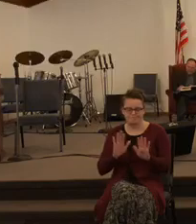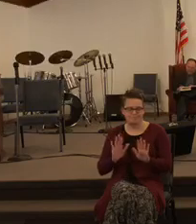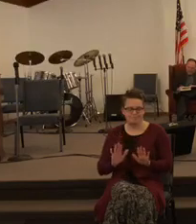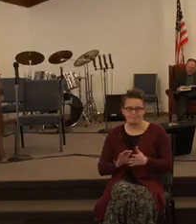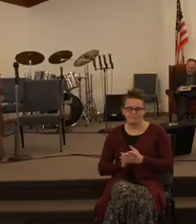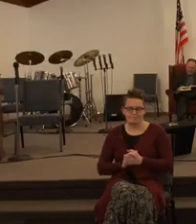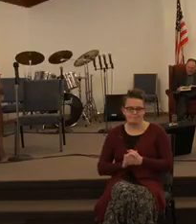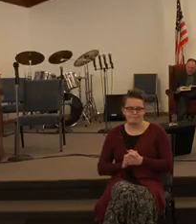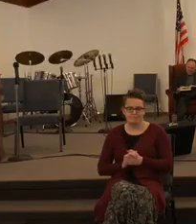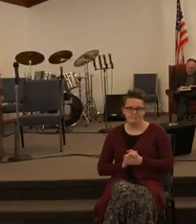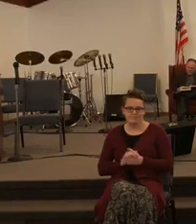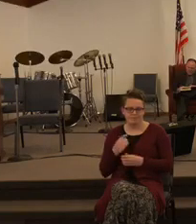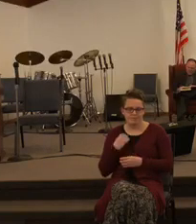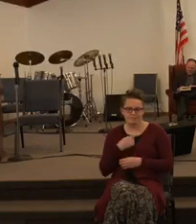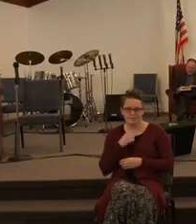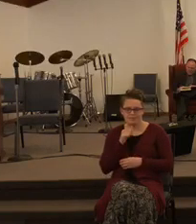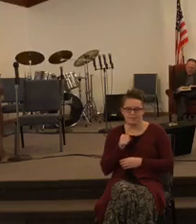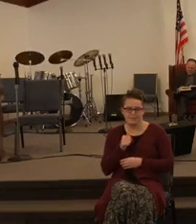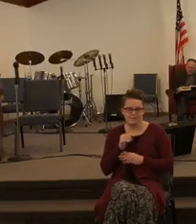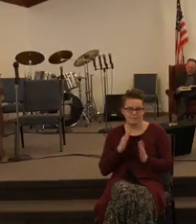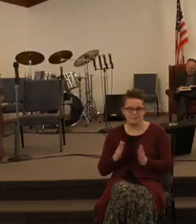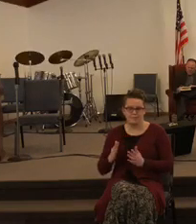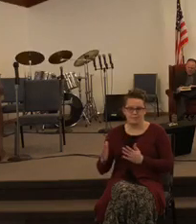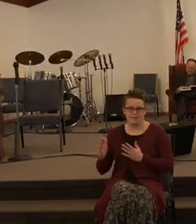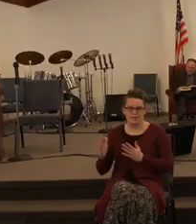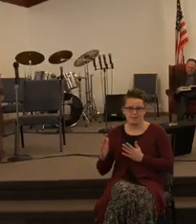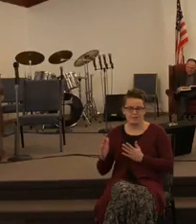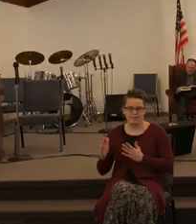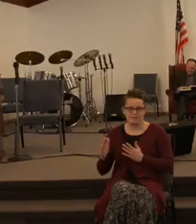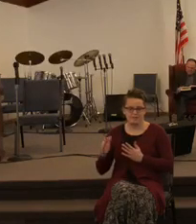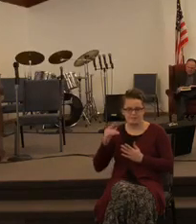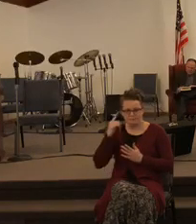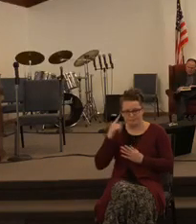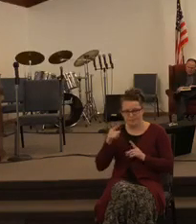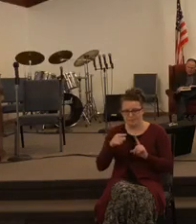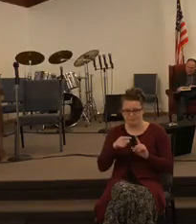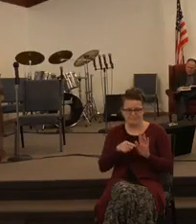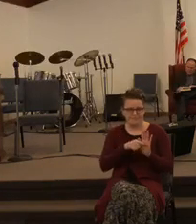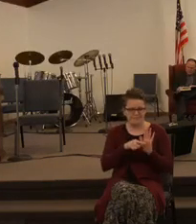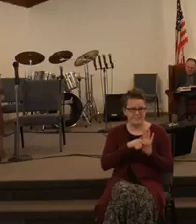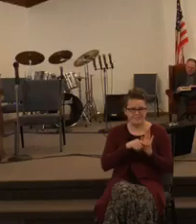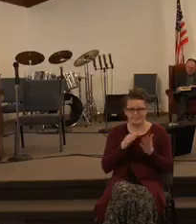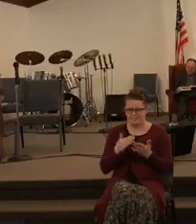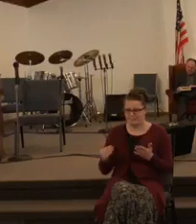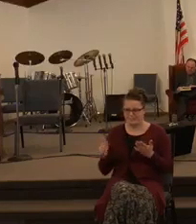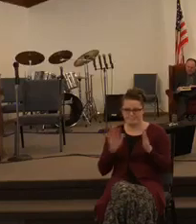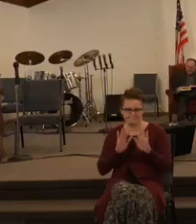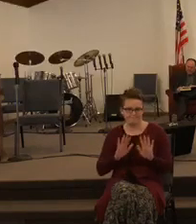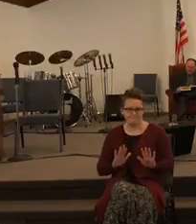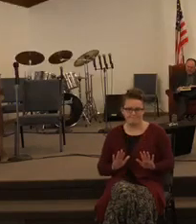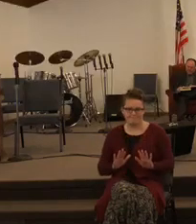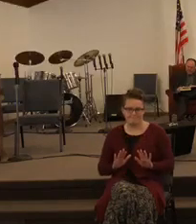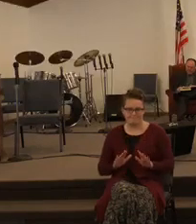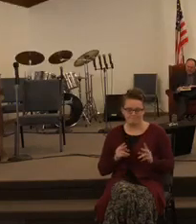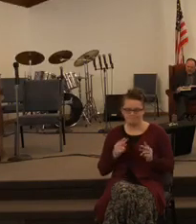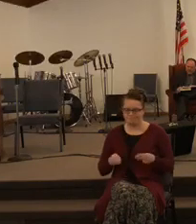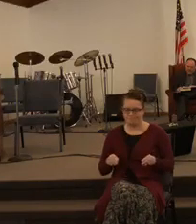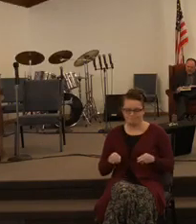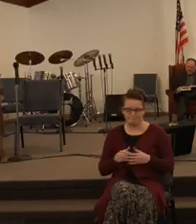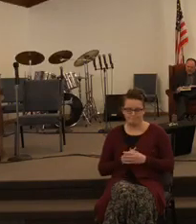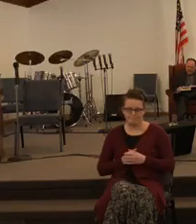we're not preparing for negative things to happen